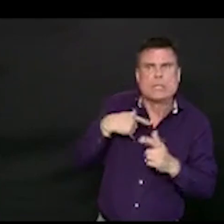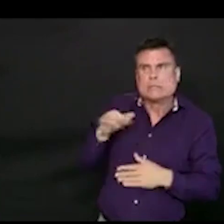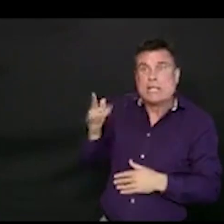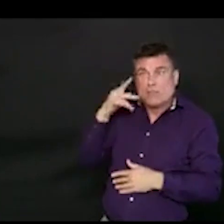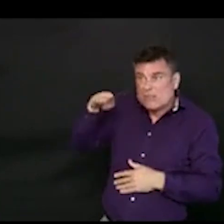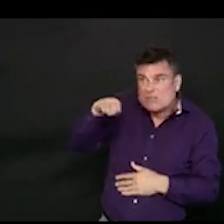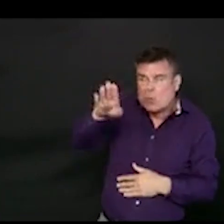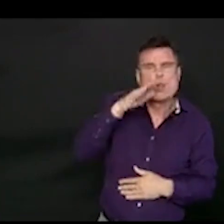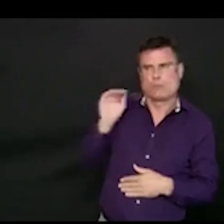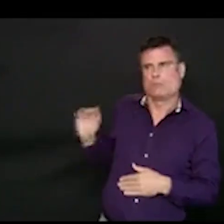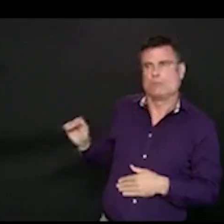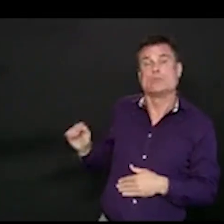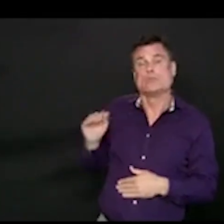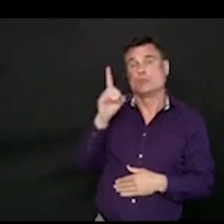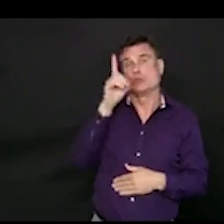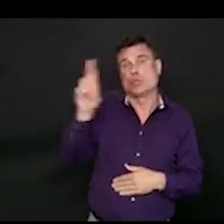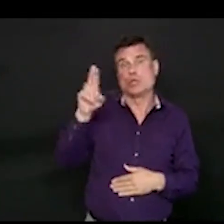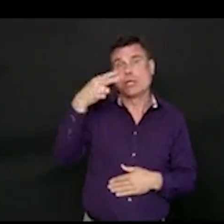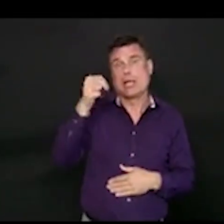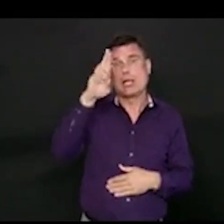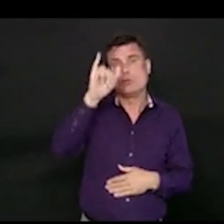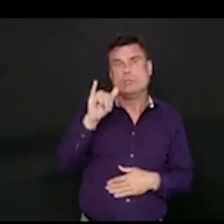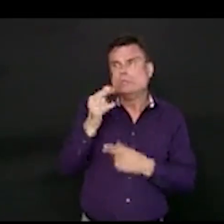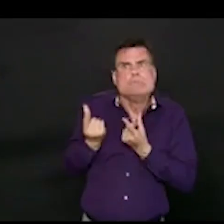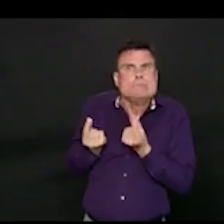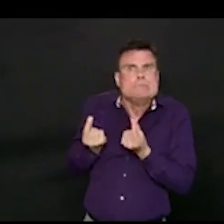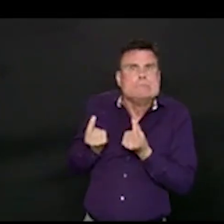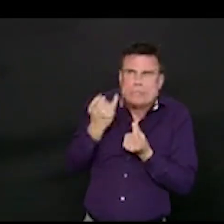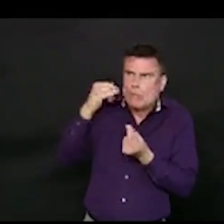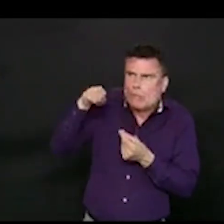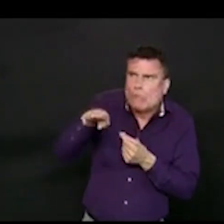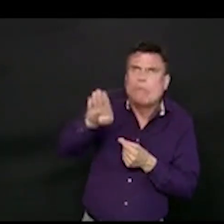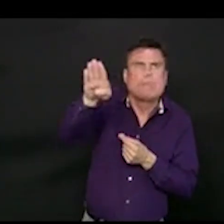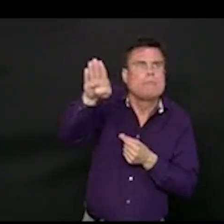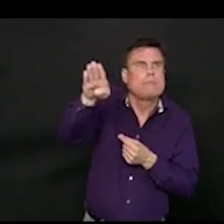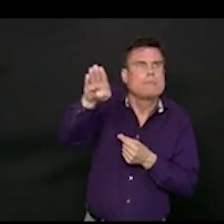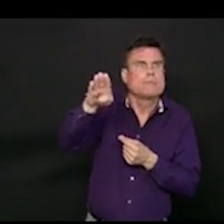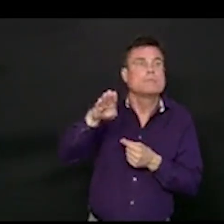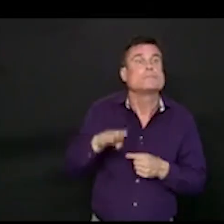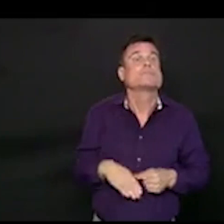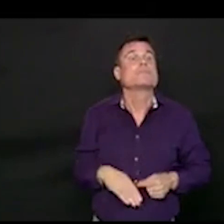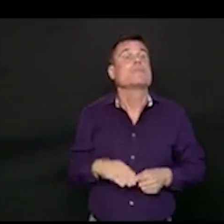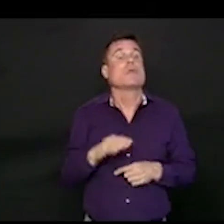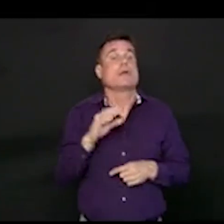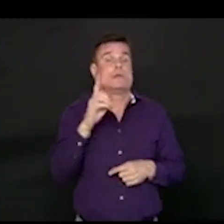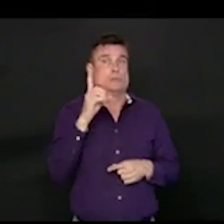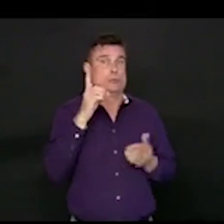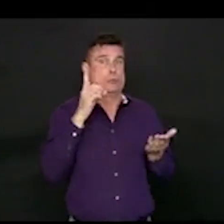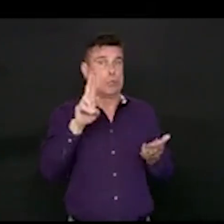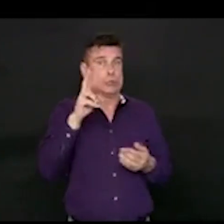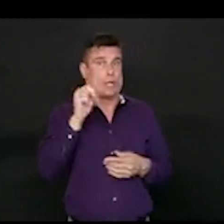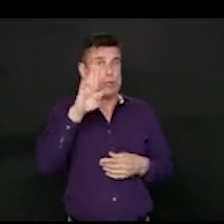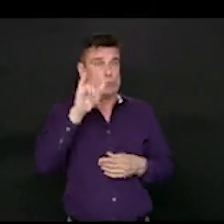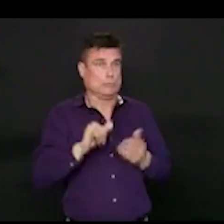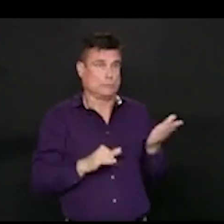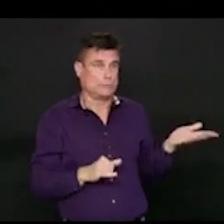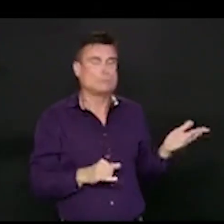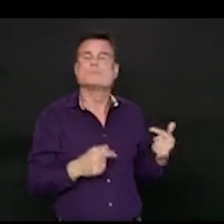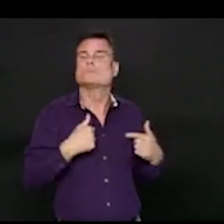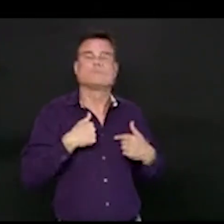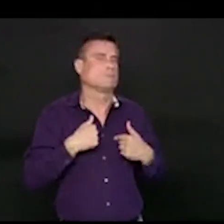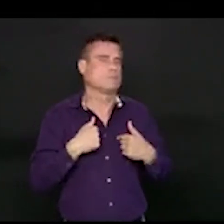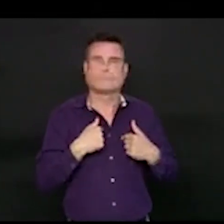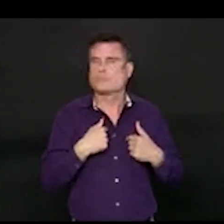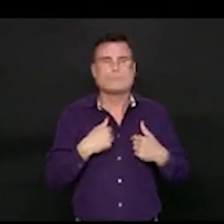about and thinking about from the very beginning, and that's why this thoughtful and careful approach is the way we're going. We do not want to be